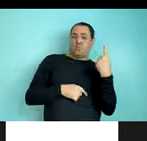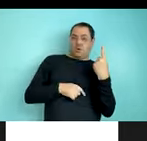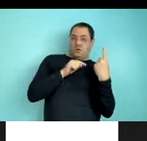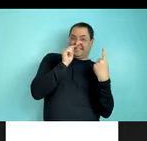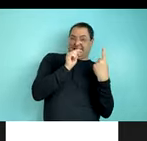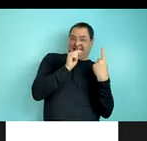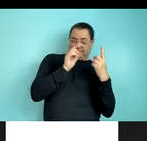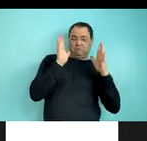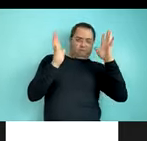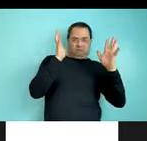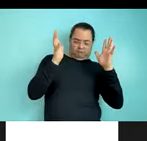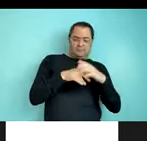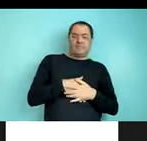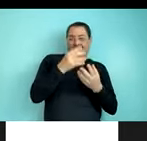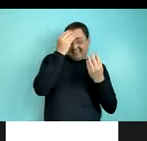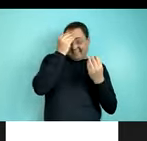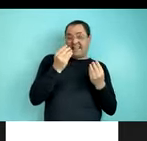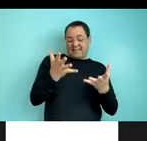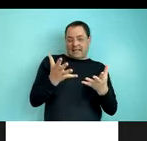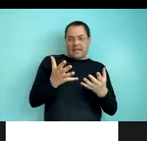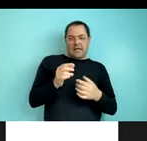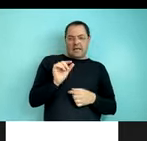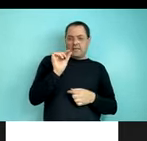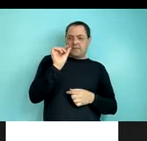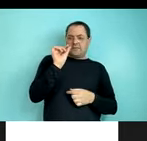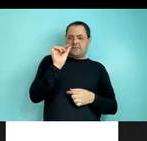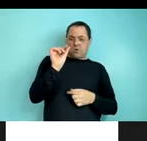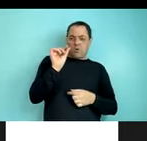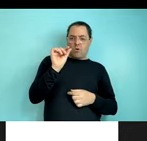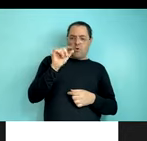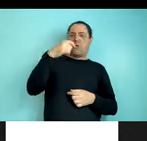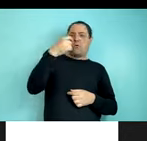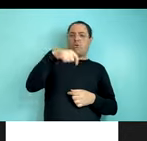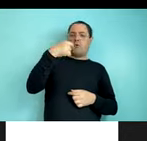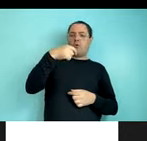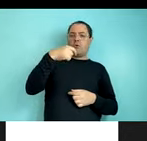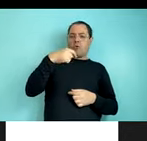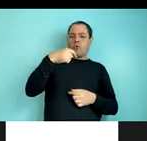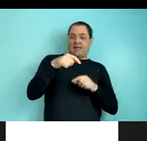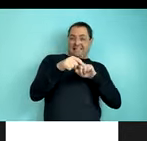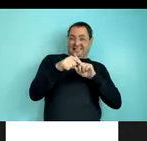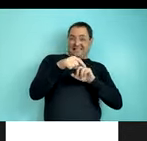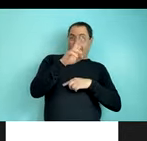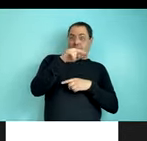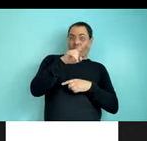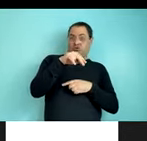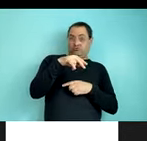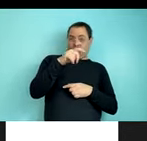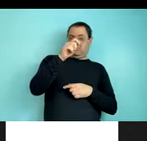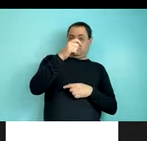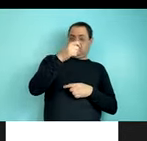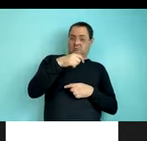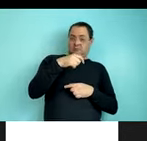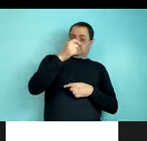And as a heads up, she's going to do a very small, quick motion for the paintbrush at the very beginning. So it's just